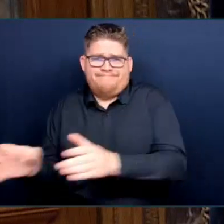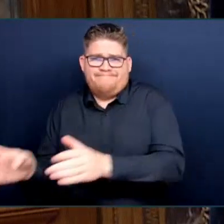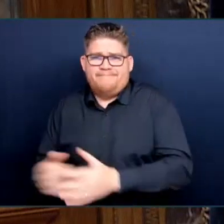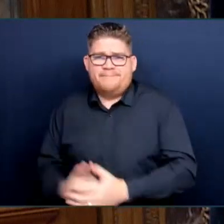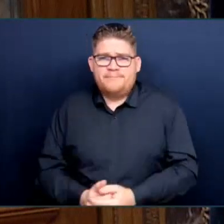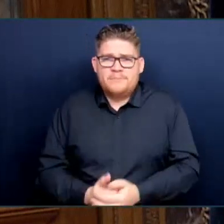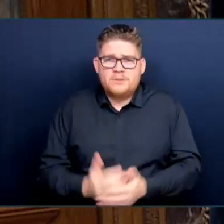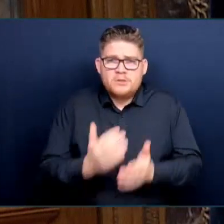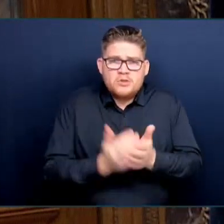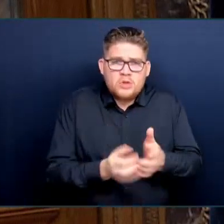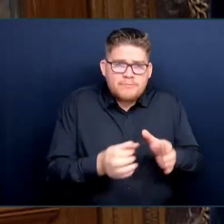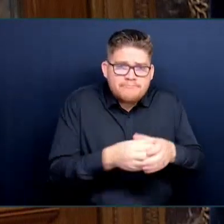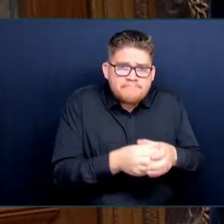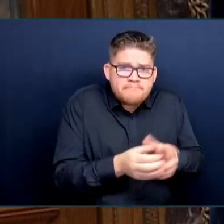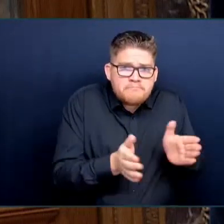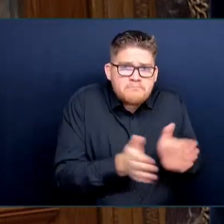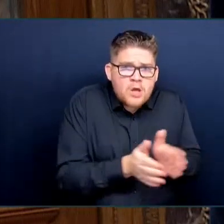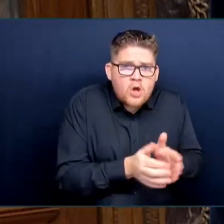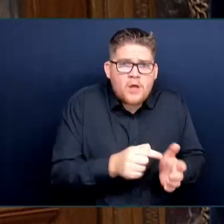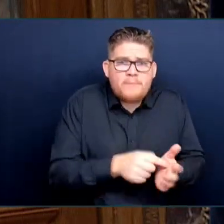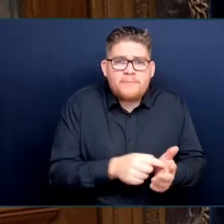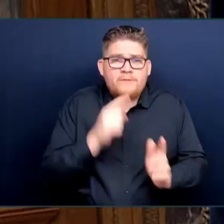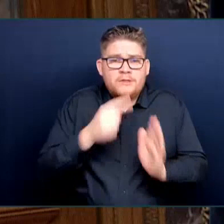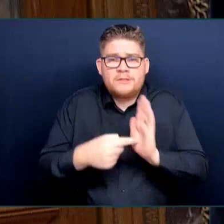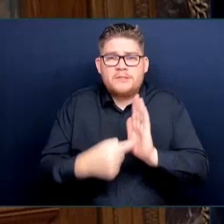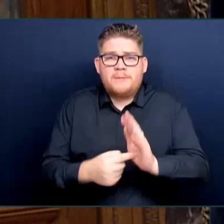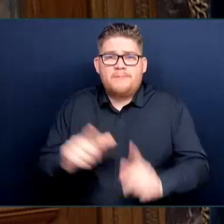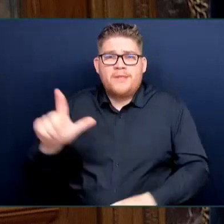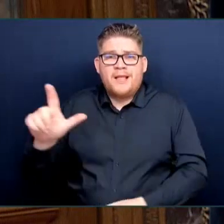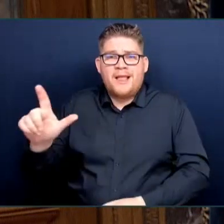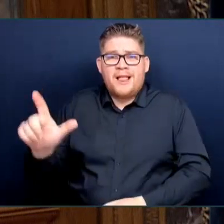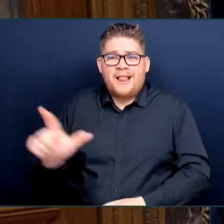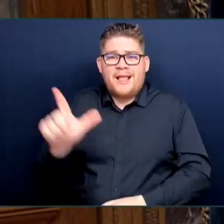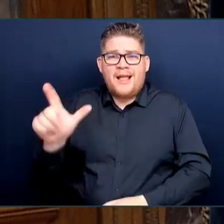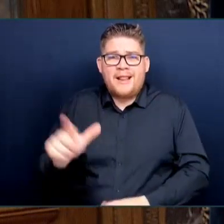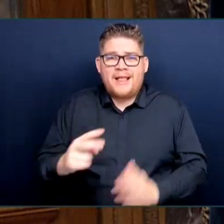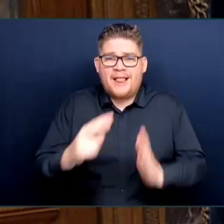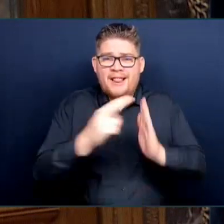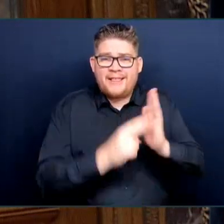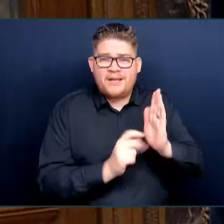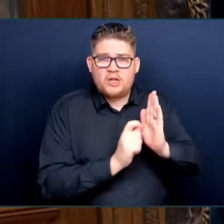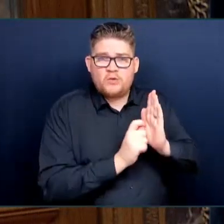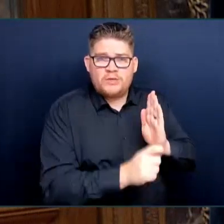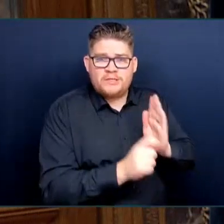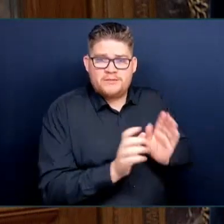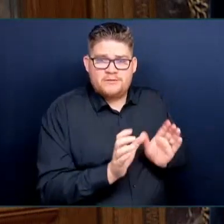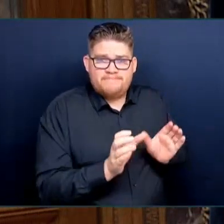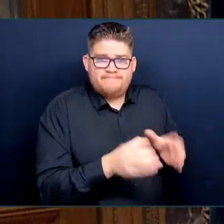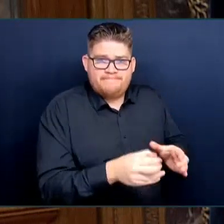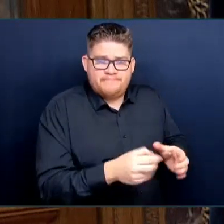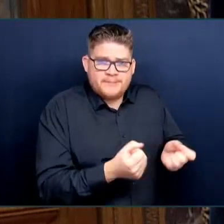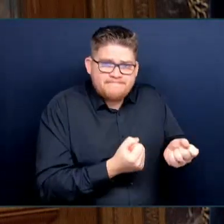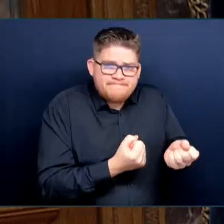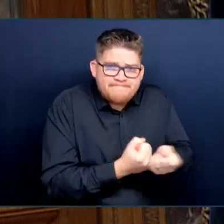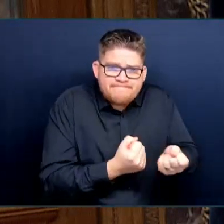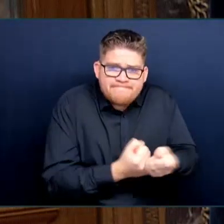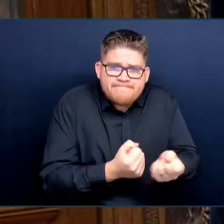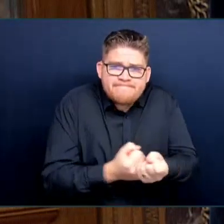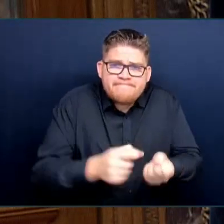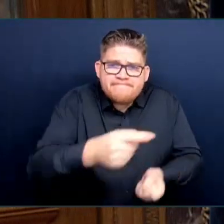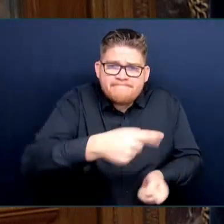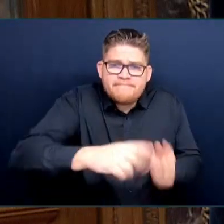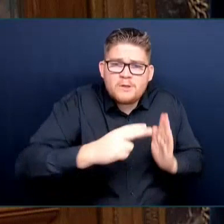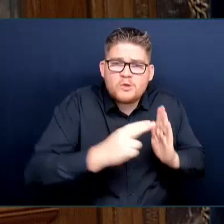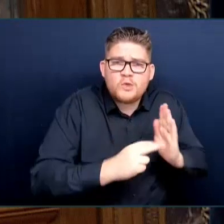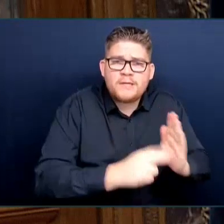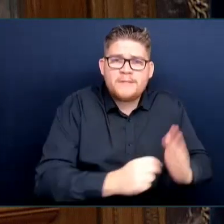who helps residents of all ages with lifelong learning, to the larger organizations, such as the United Way BC, who